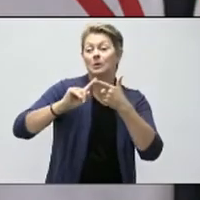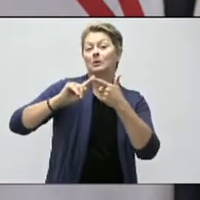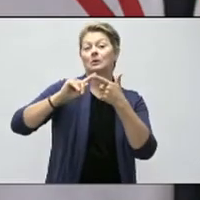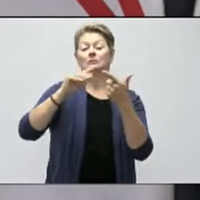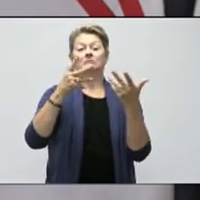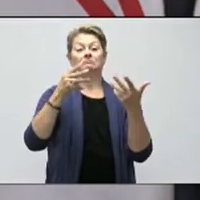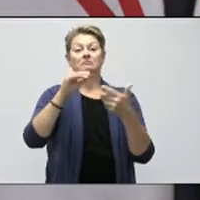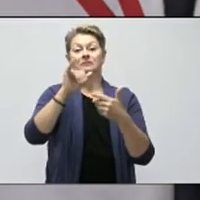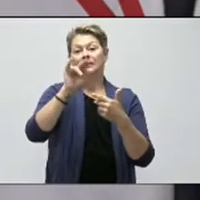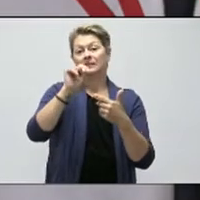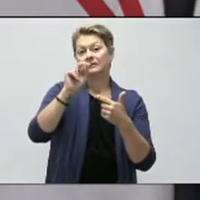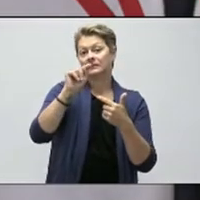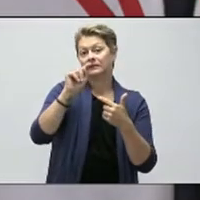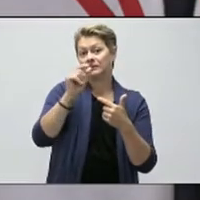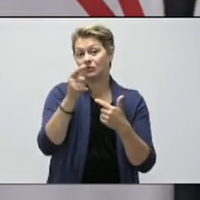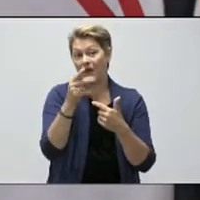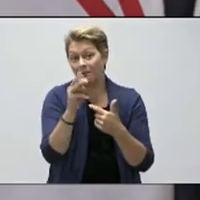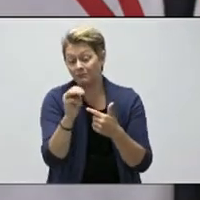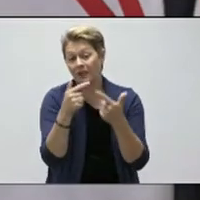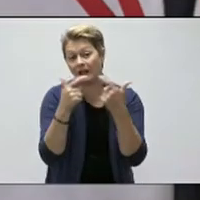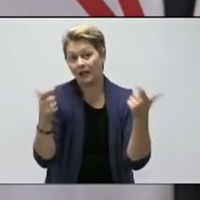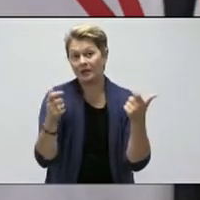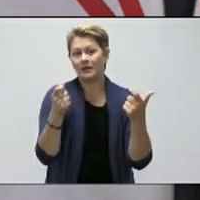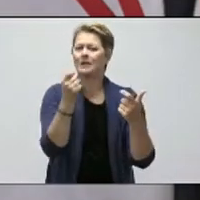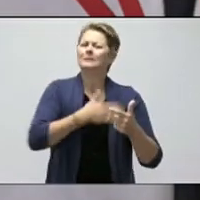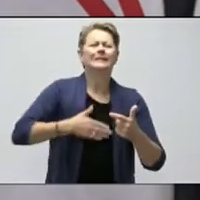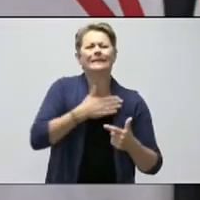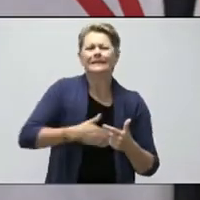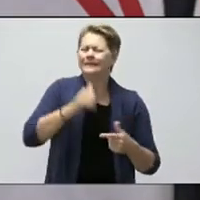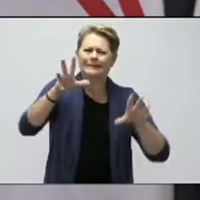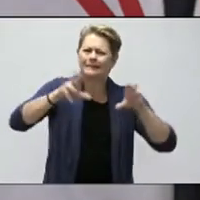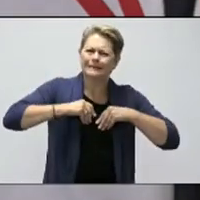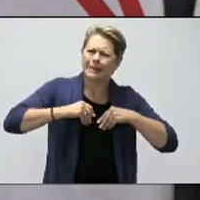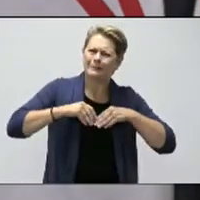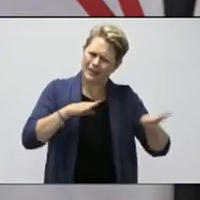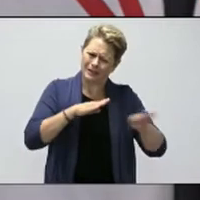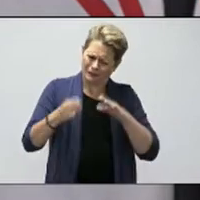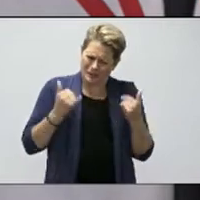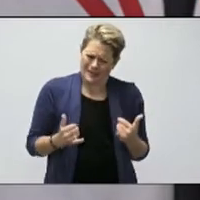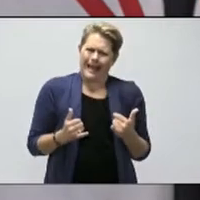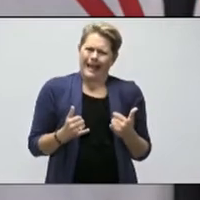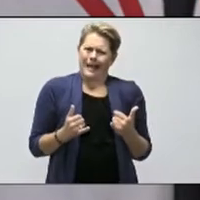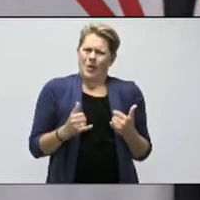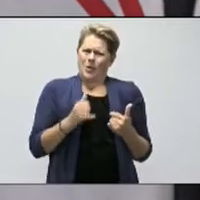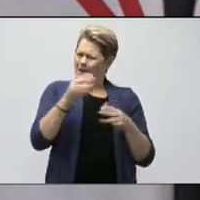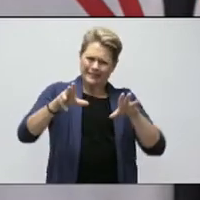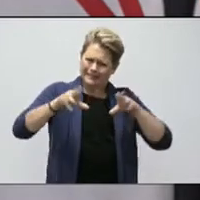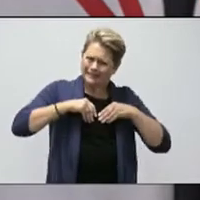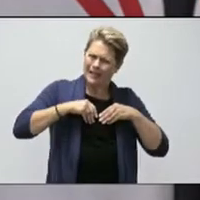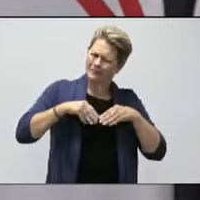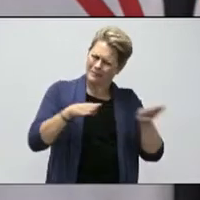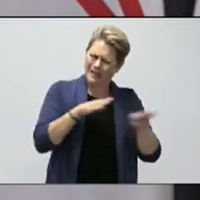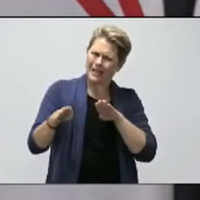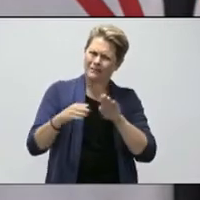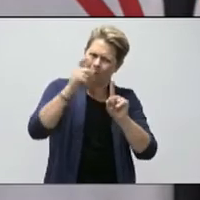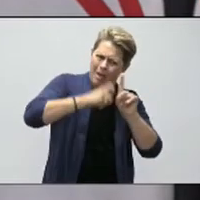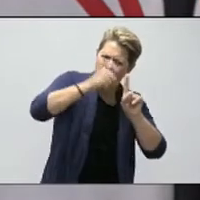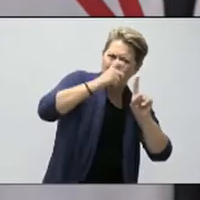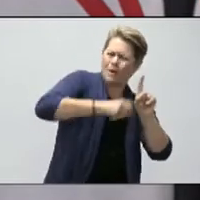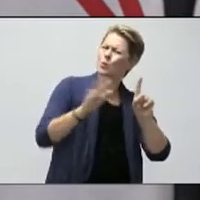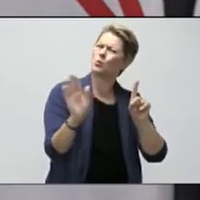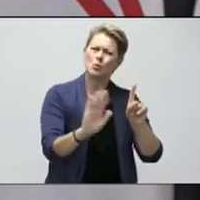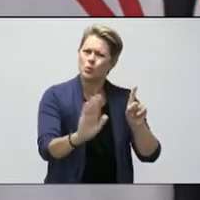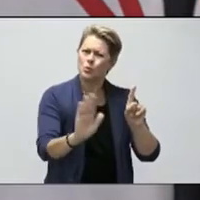themselves to this. But please, that's unacceptable behavior in where we are right now. It's certainly unacceptable